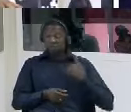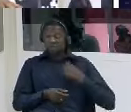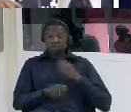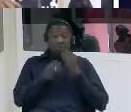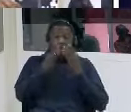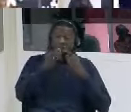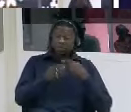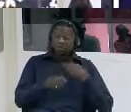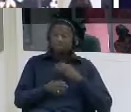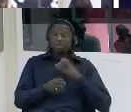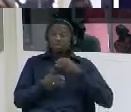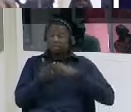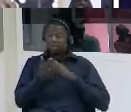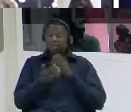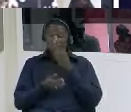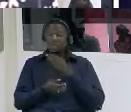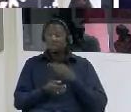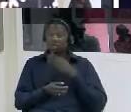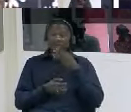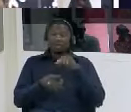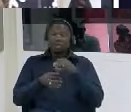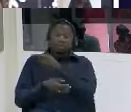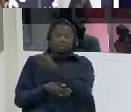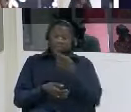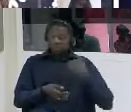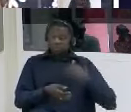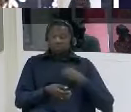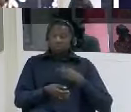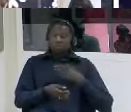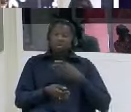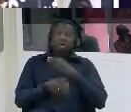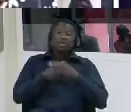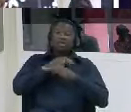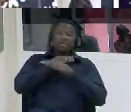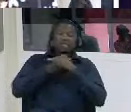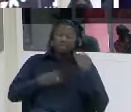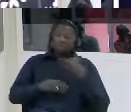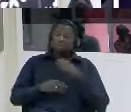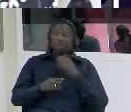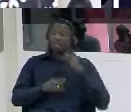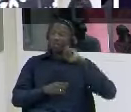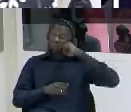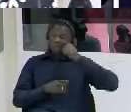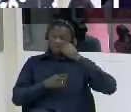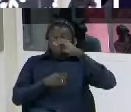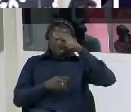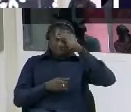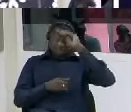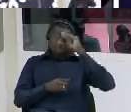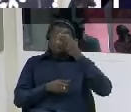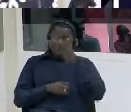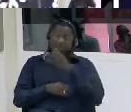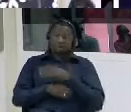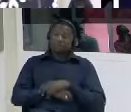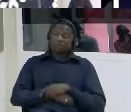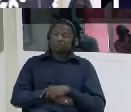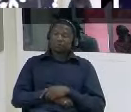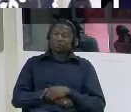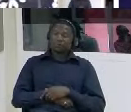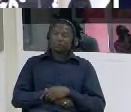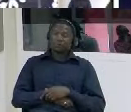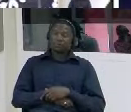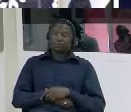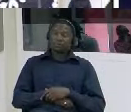this was the information we received and you have already confirmed to us through your